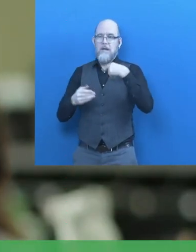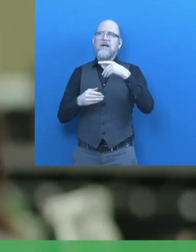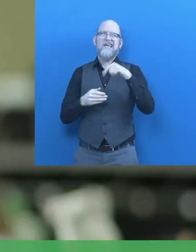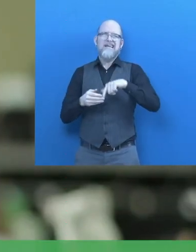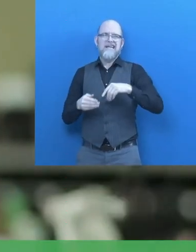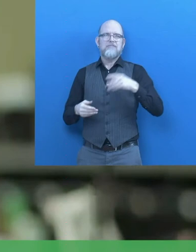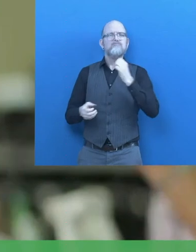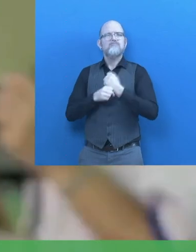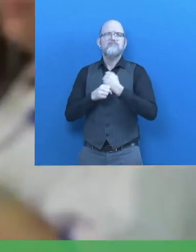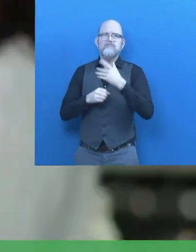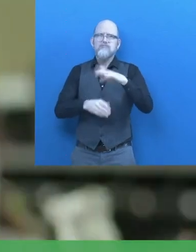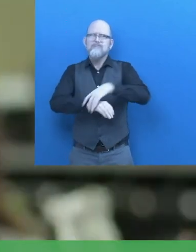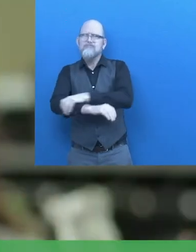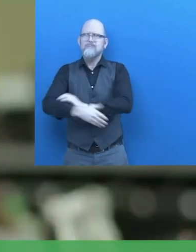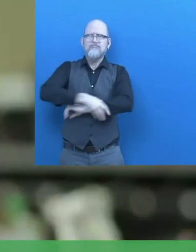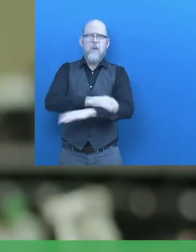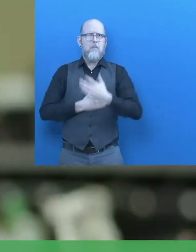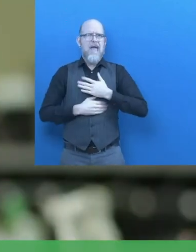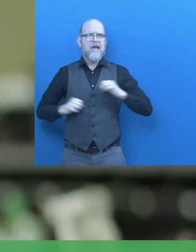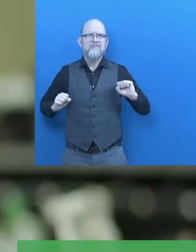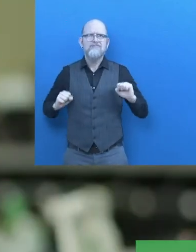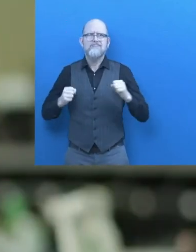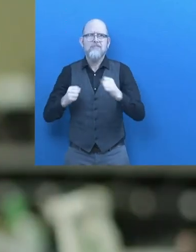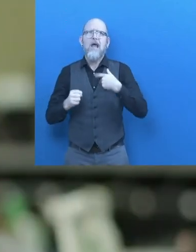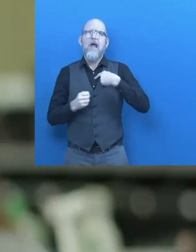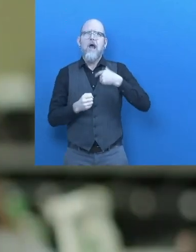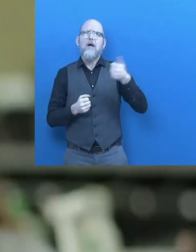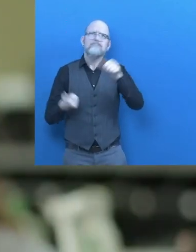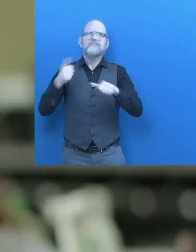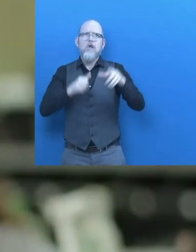I learned a I grew up lot in terms of... Like,